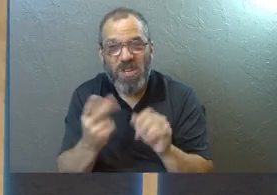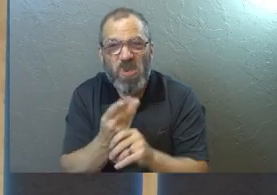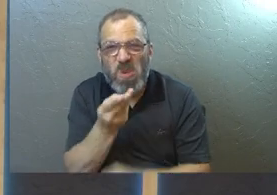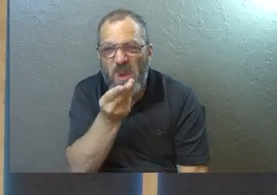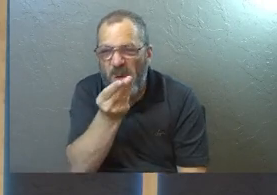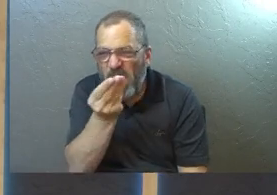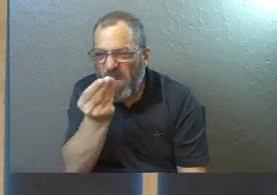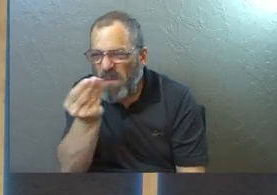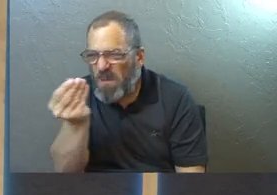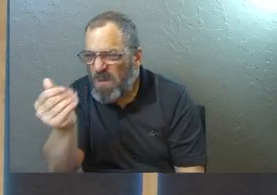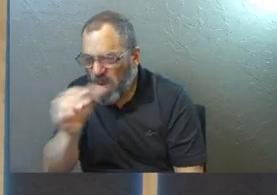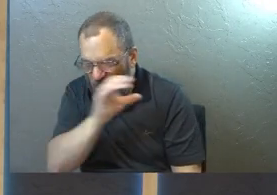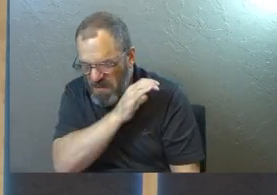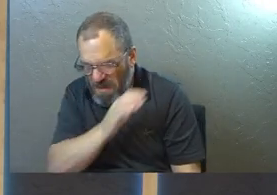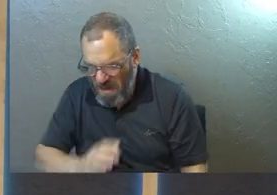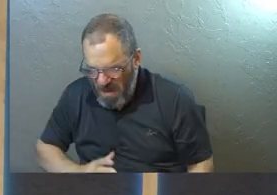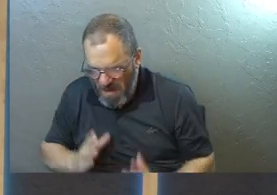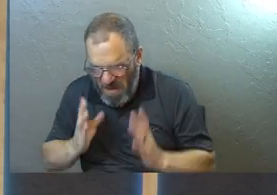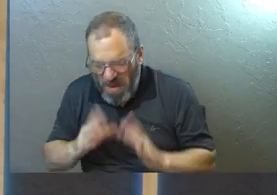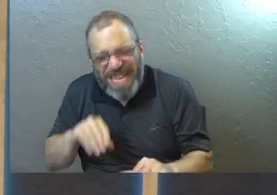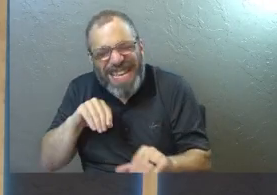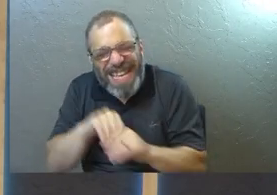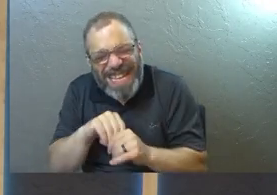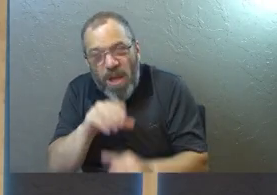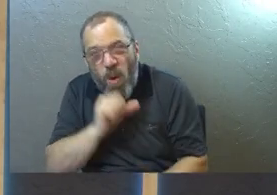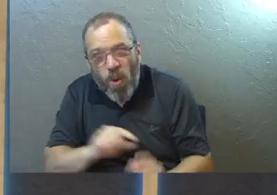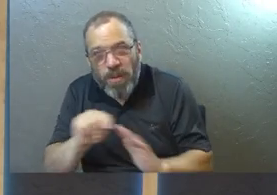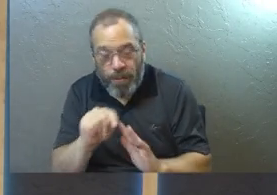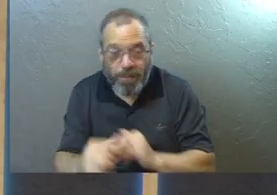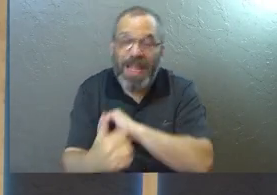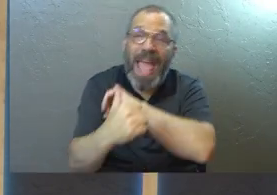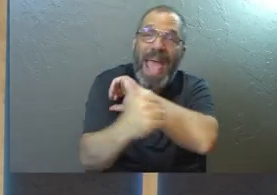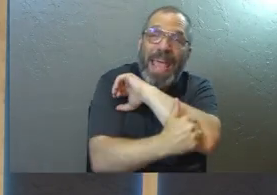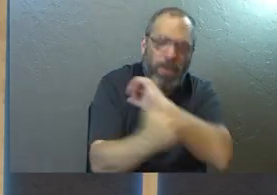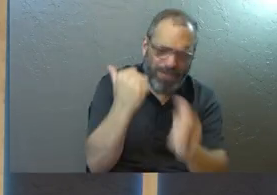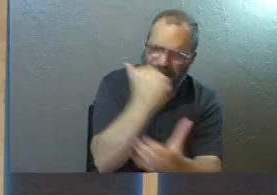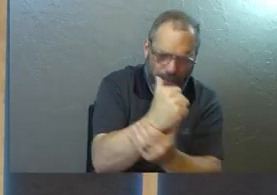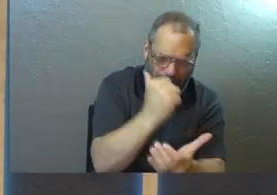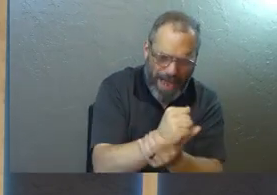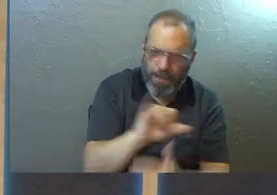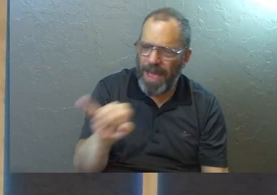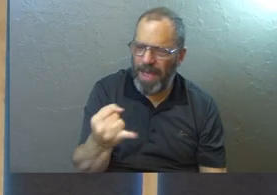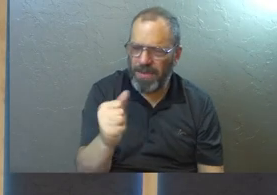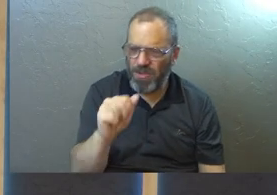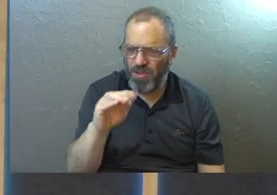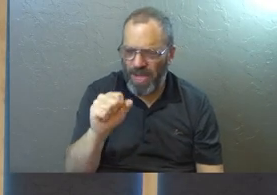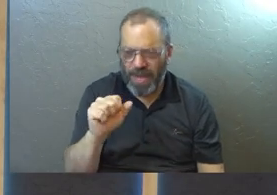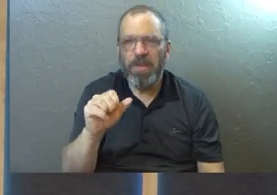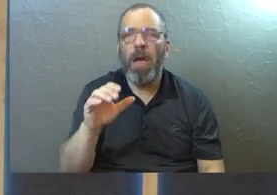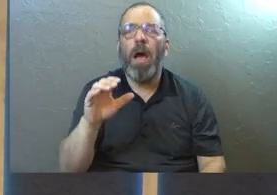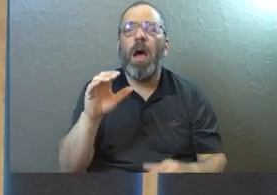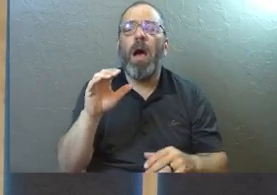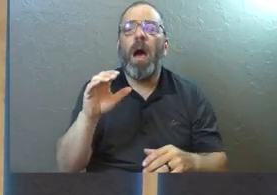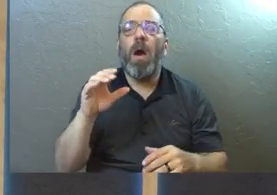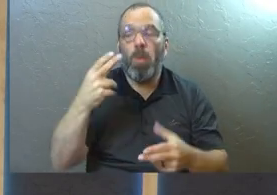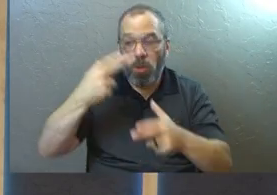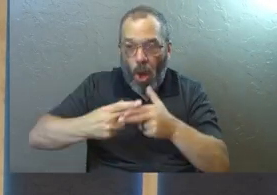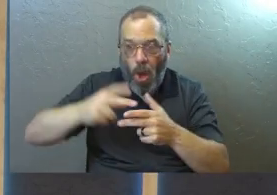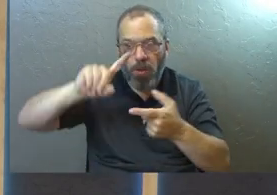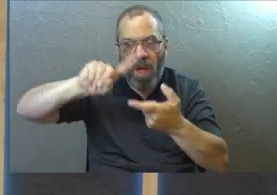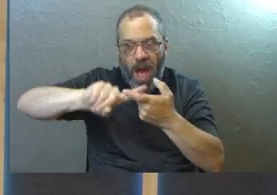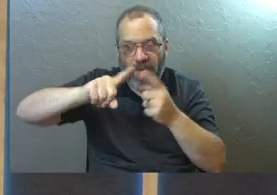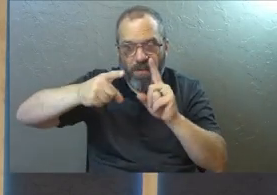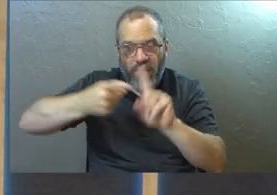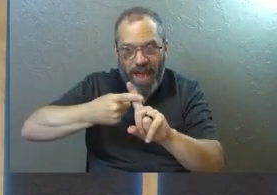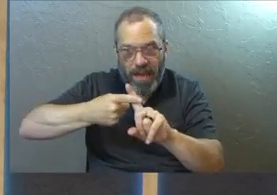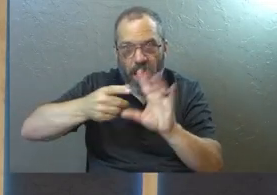for a few of the saints or patriarchs in the Old Testament. Abraham in James 2, 23, and in several other spots too, was called the